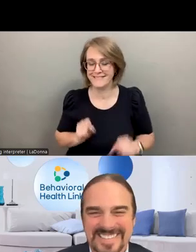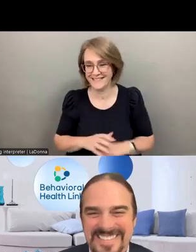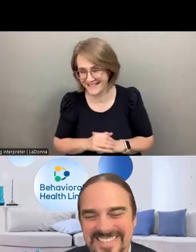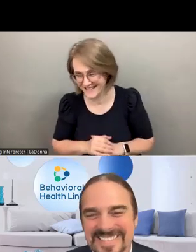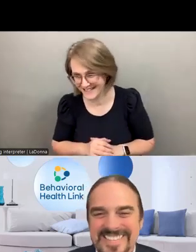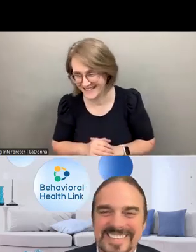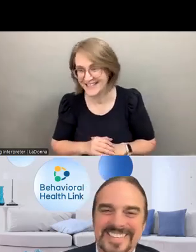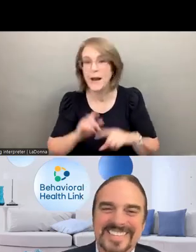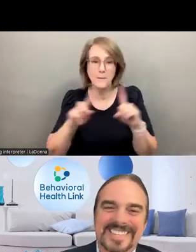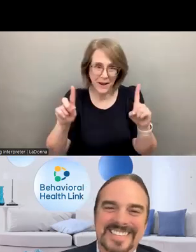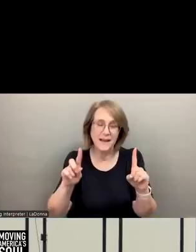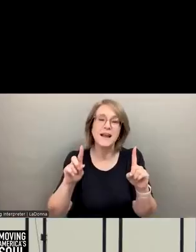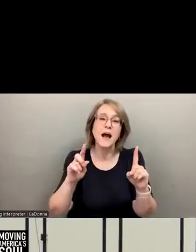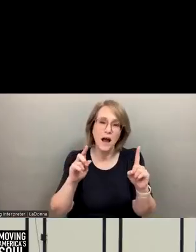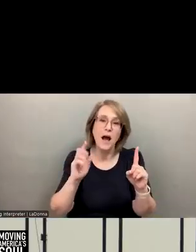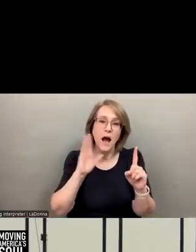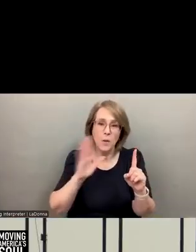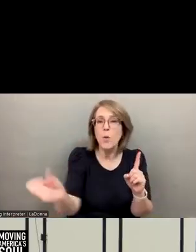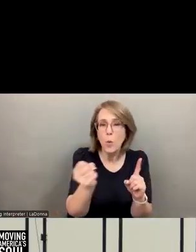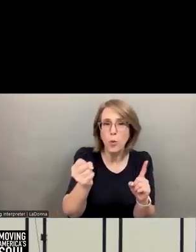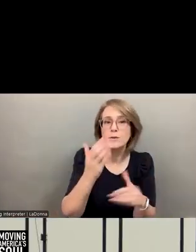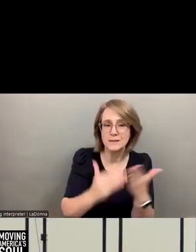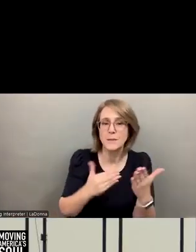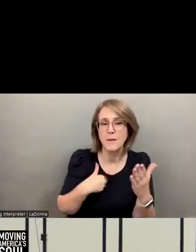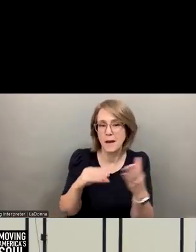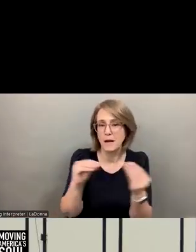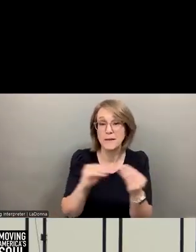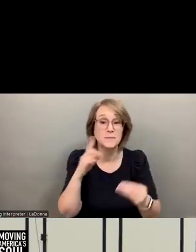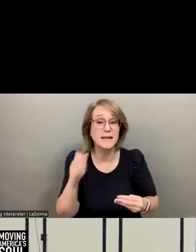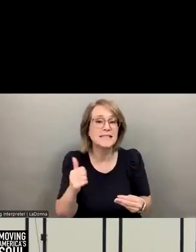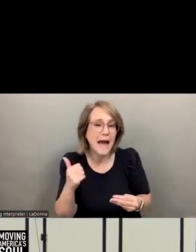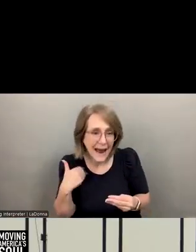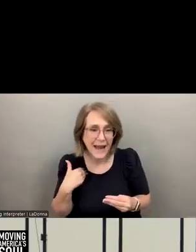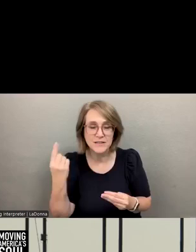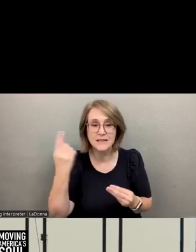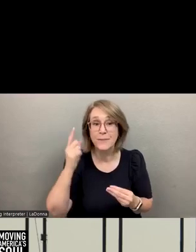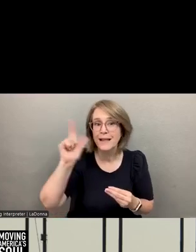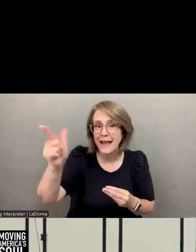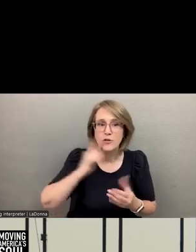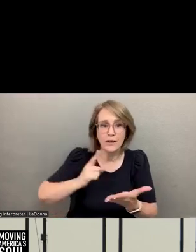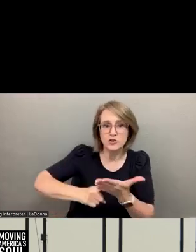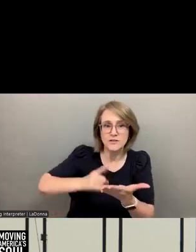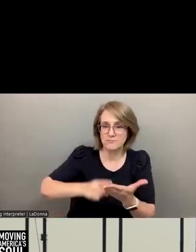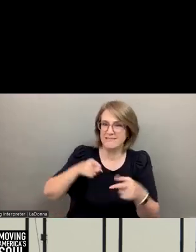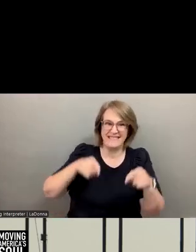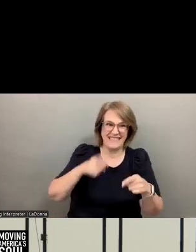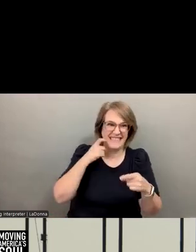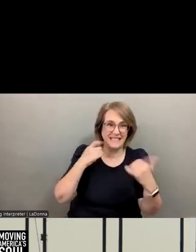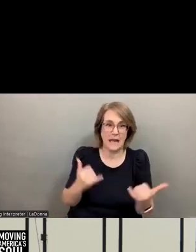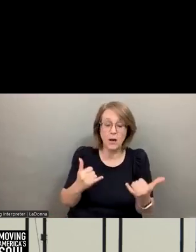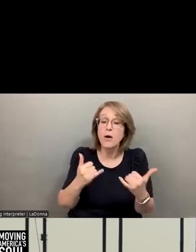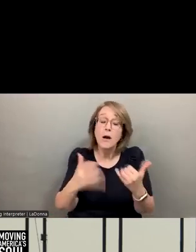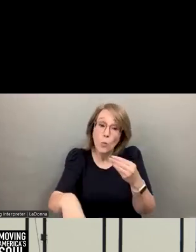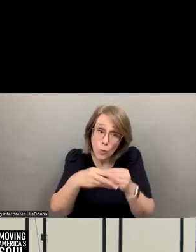But I'm going to hold some of my comments because I have a piece coming up that's going to talk a lot about what has just been discussed. I do